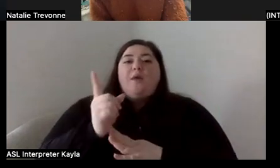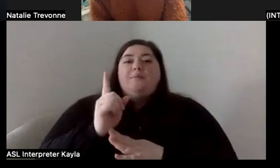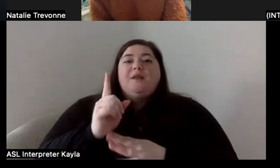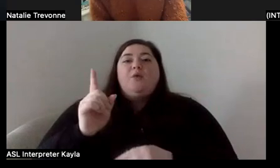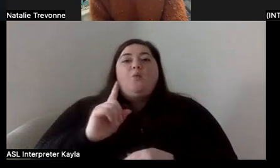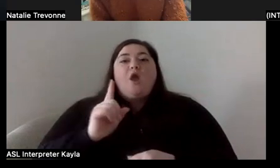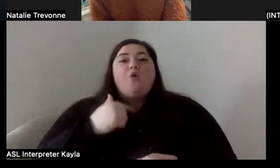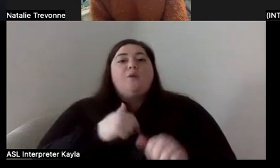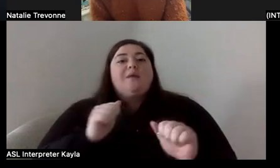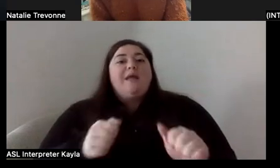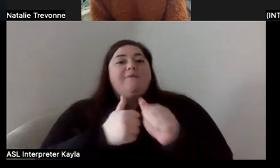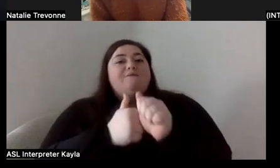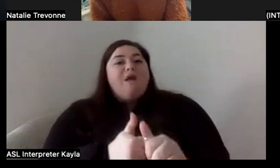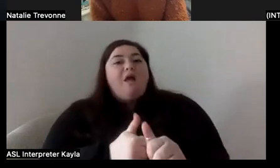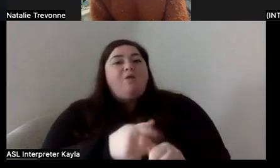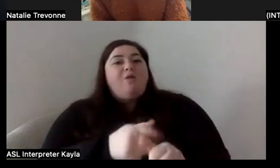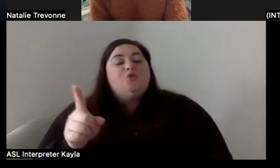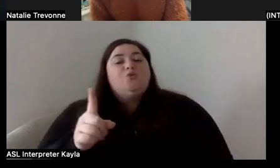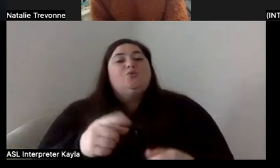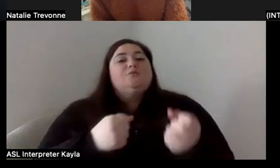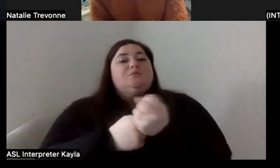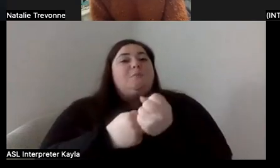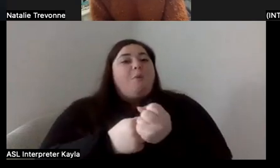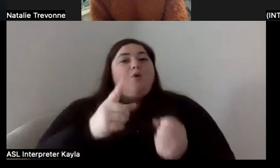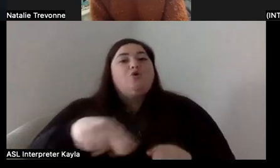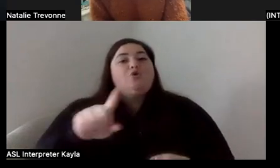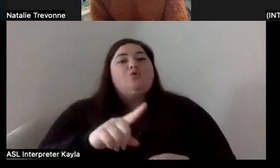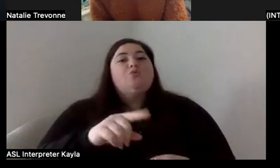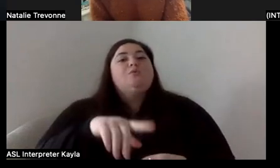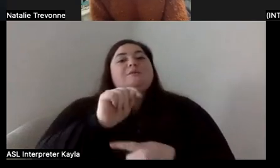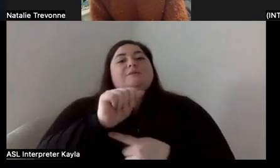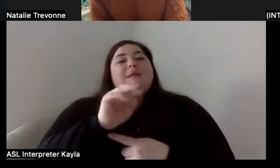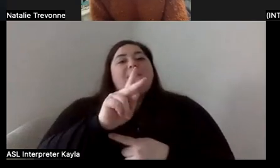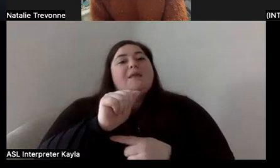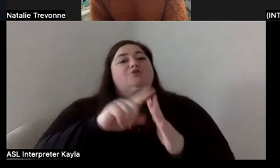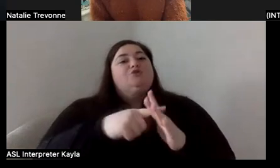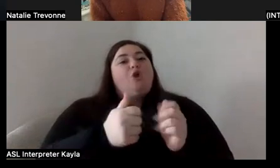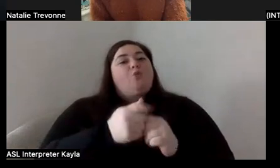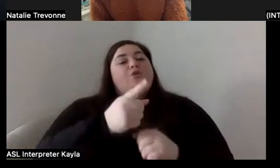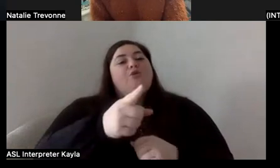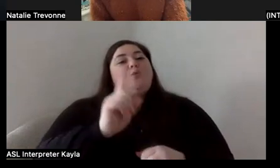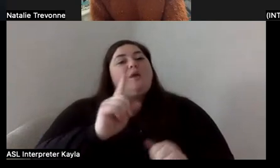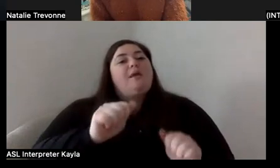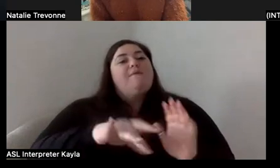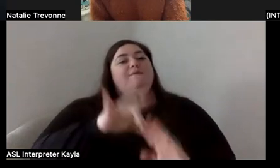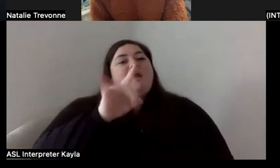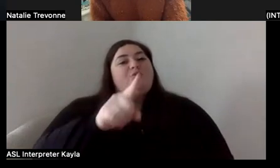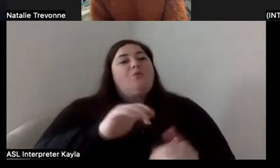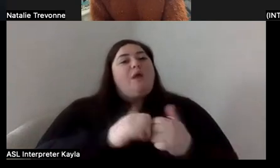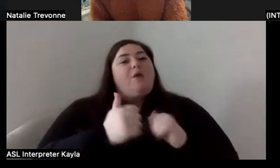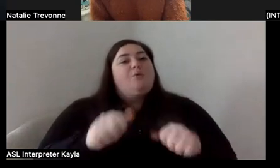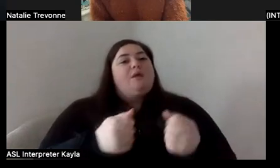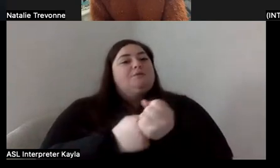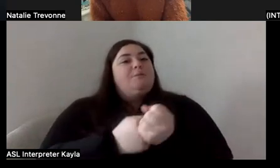you, how we can support you and just celebrate yourselves. So Tamika, we will start with you. Where can we find you and how can we support you?